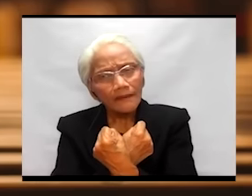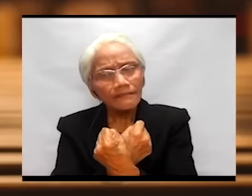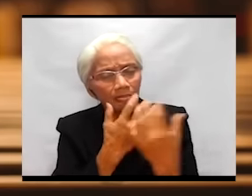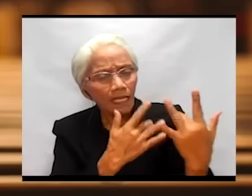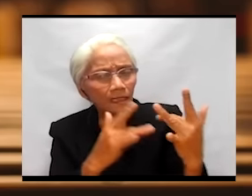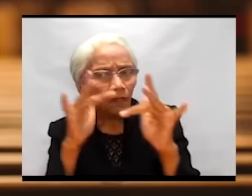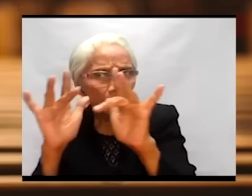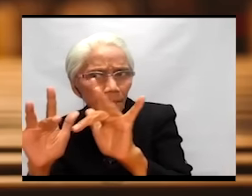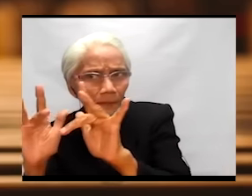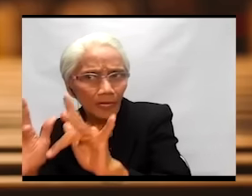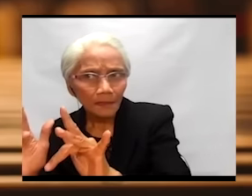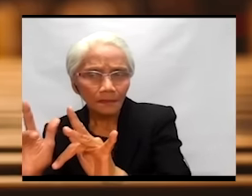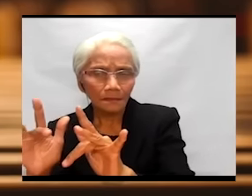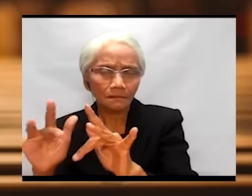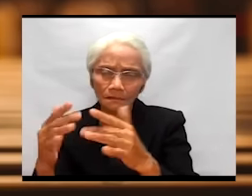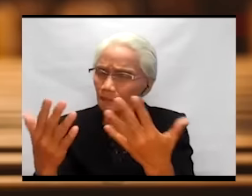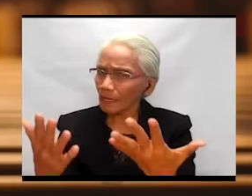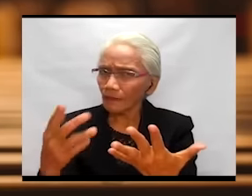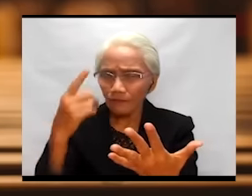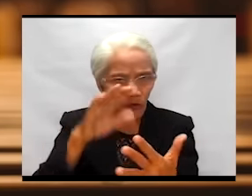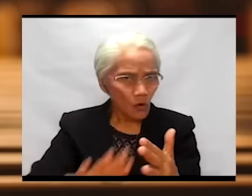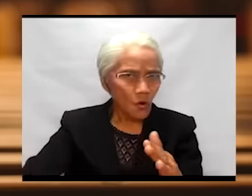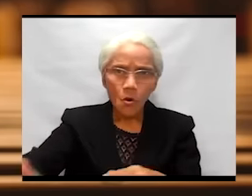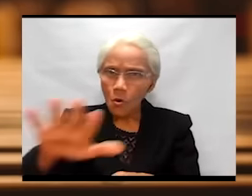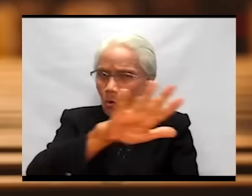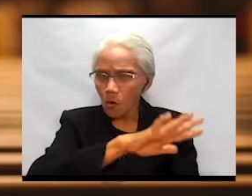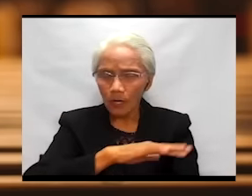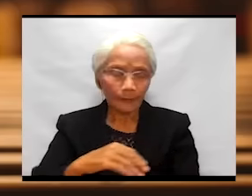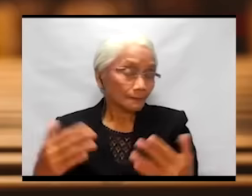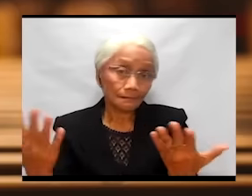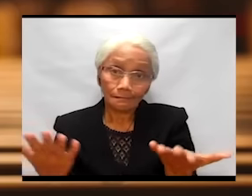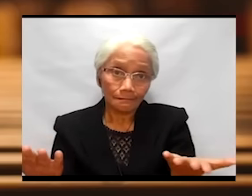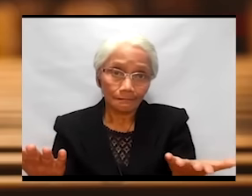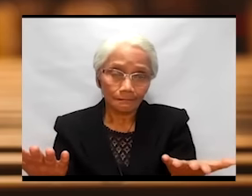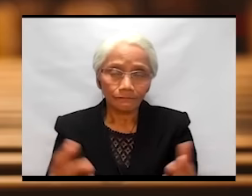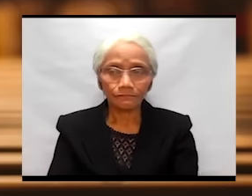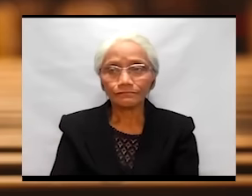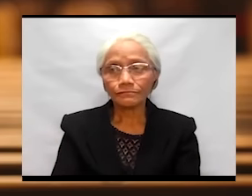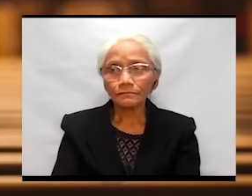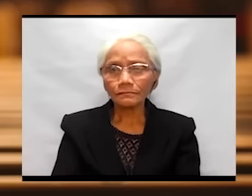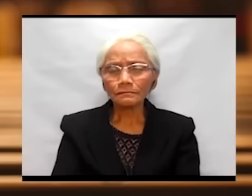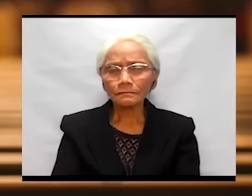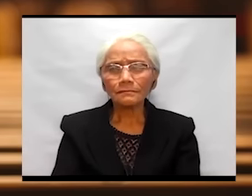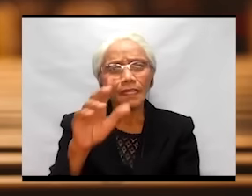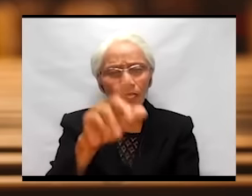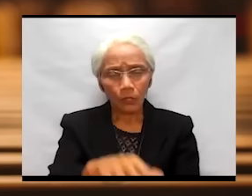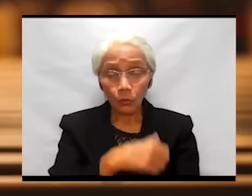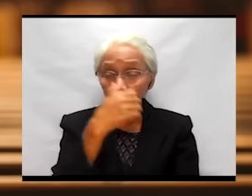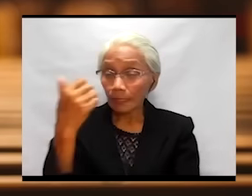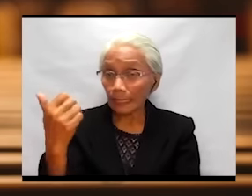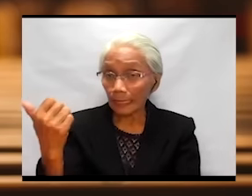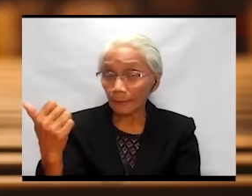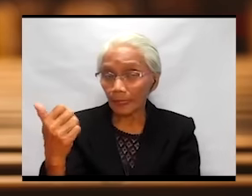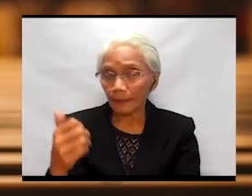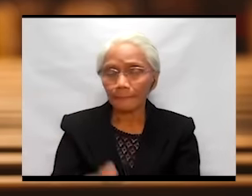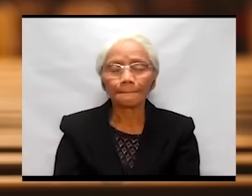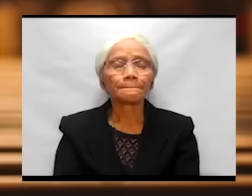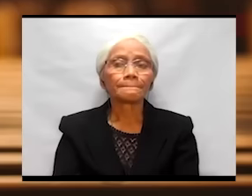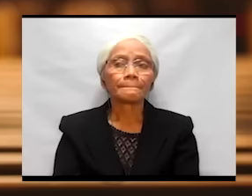compassionate brother to all of us. Ito po iyon. The other